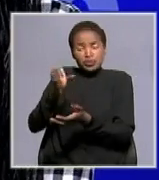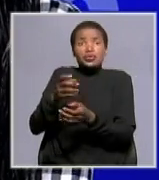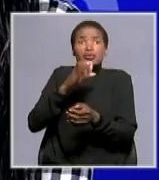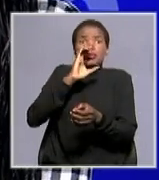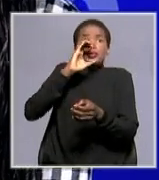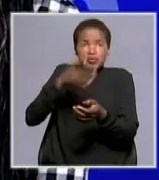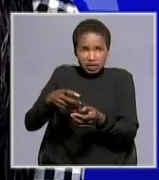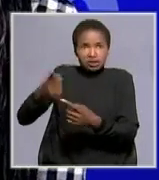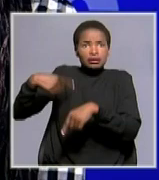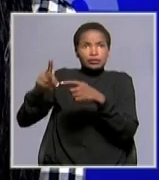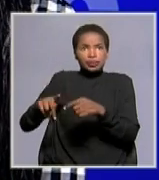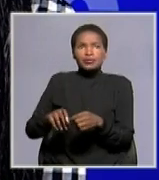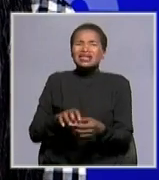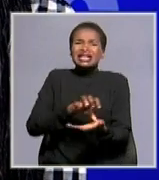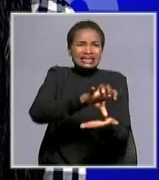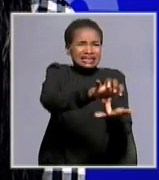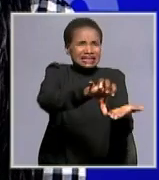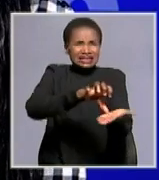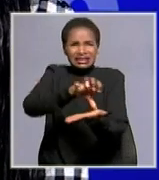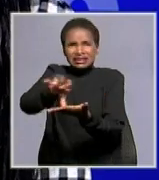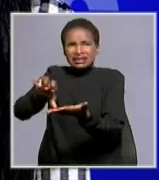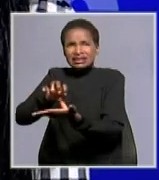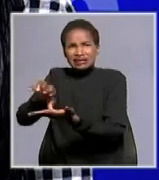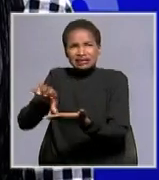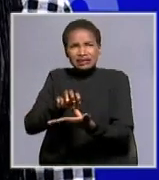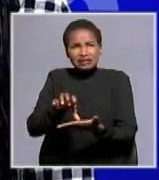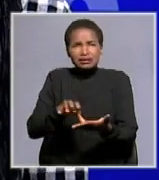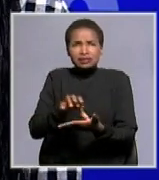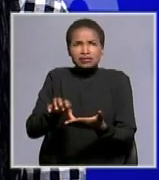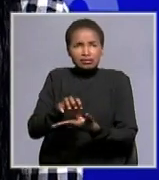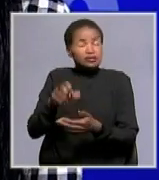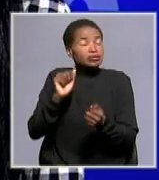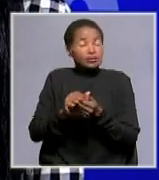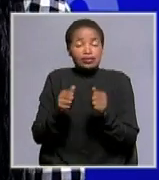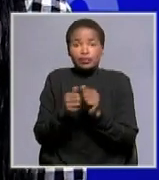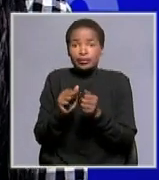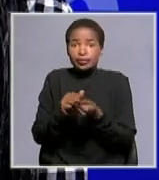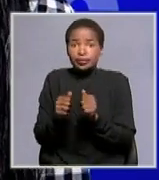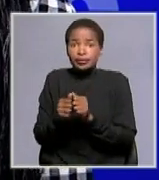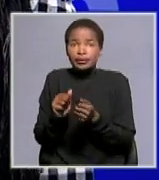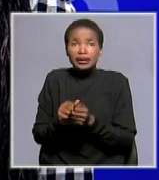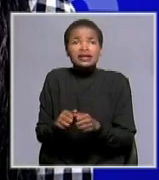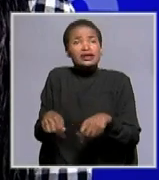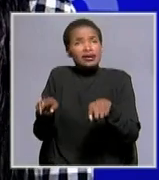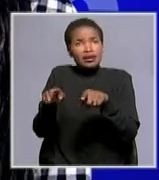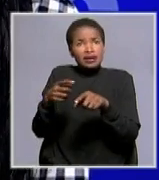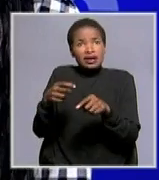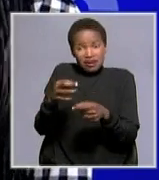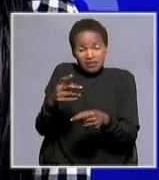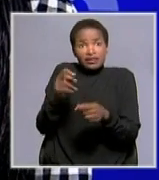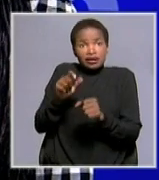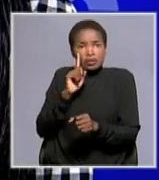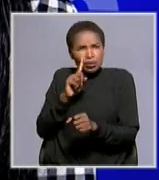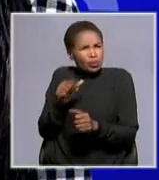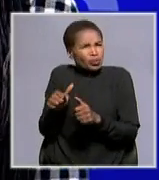of pollution pollution is a serious problem which is up which poses risk to health so this is a benefit for